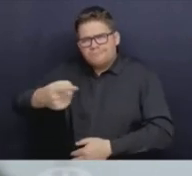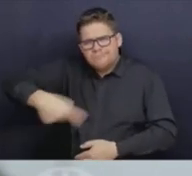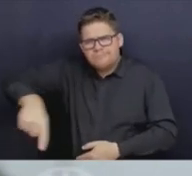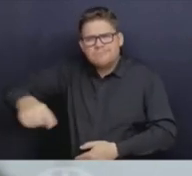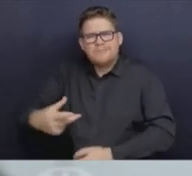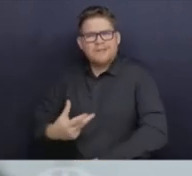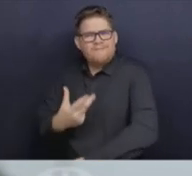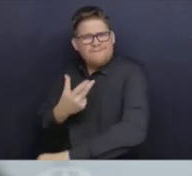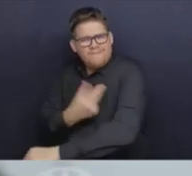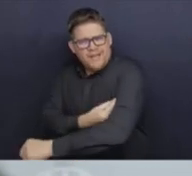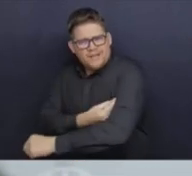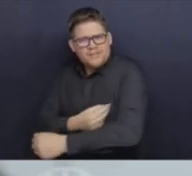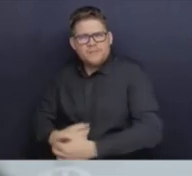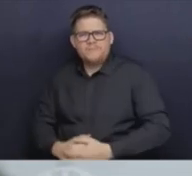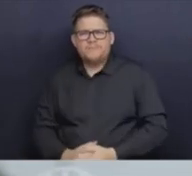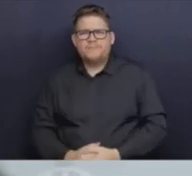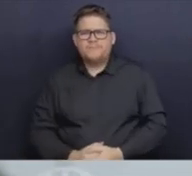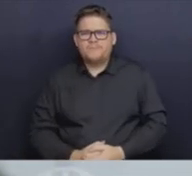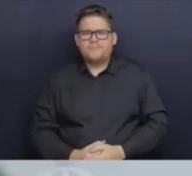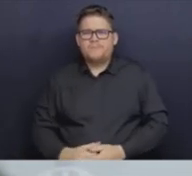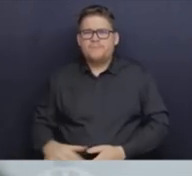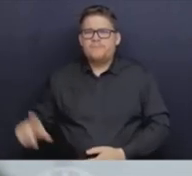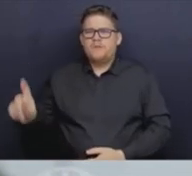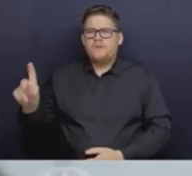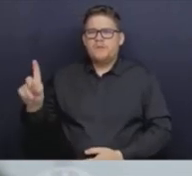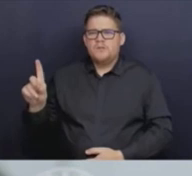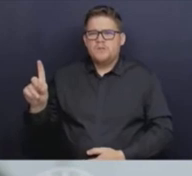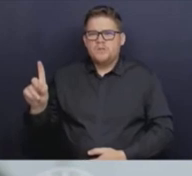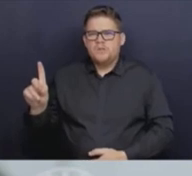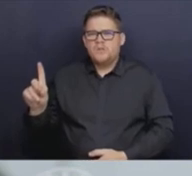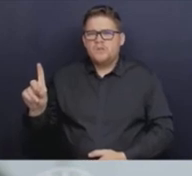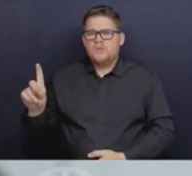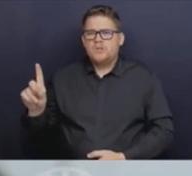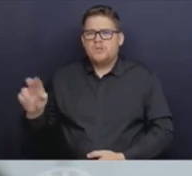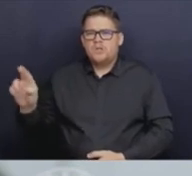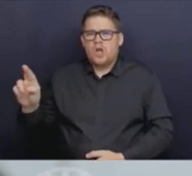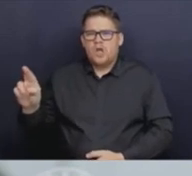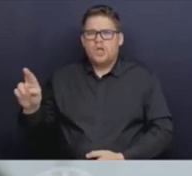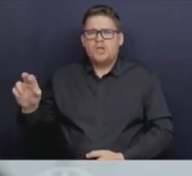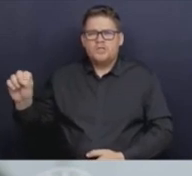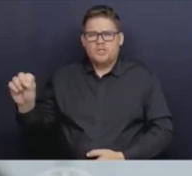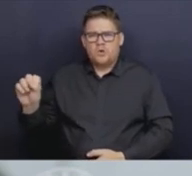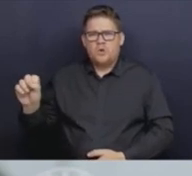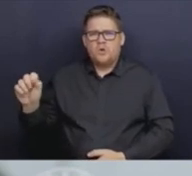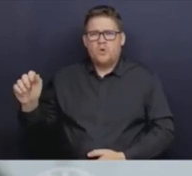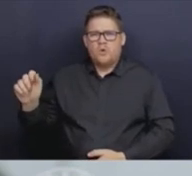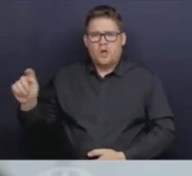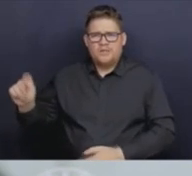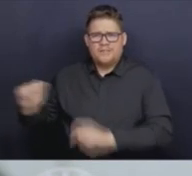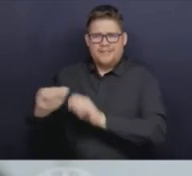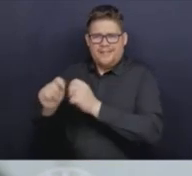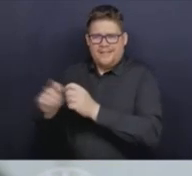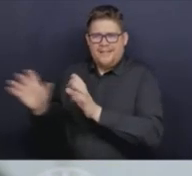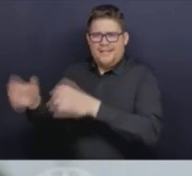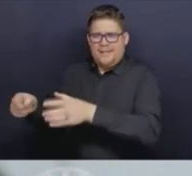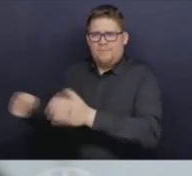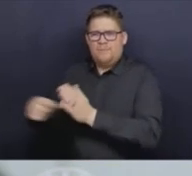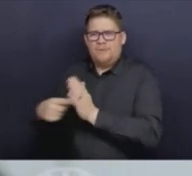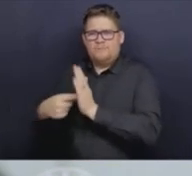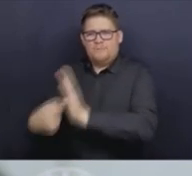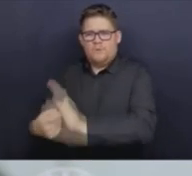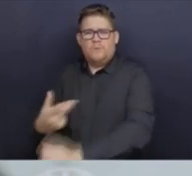and Dr. Skrivonsky's team. And it showed that early estimates show that the protection from the vaccine that we have right now